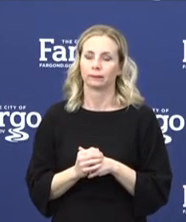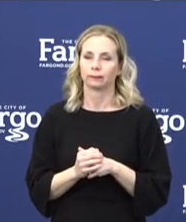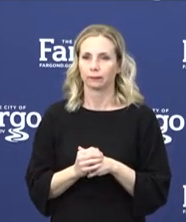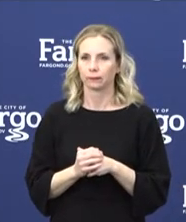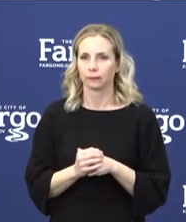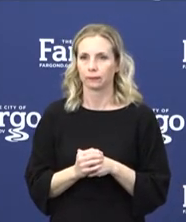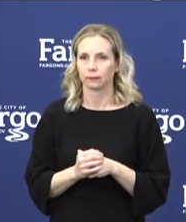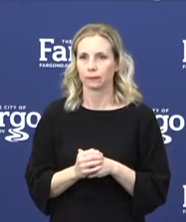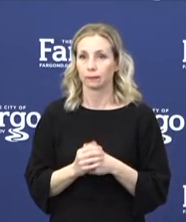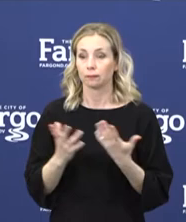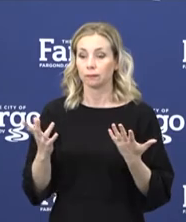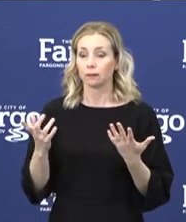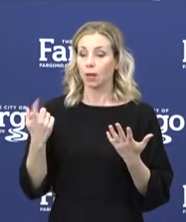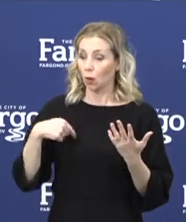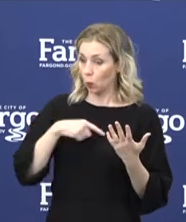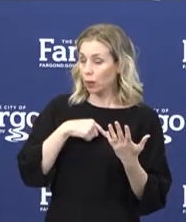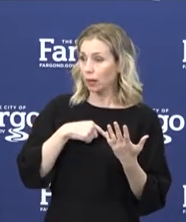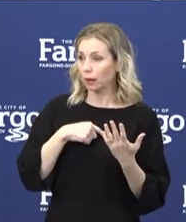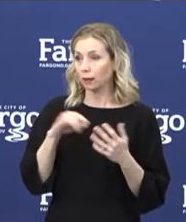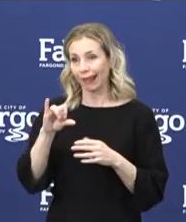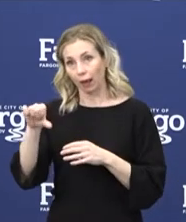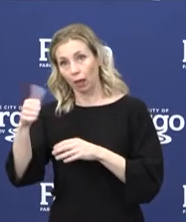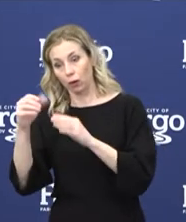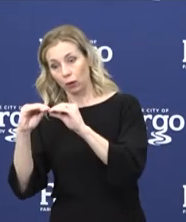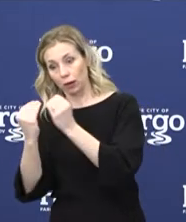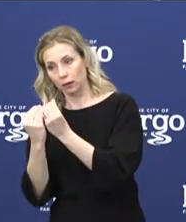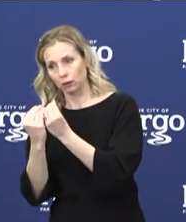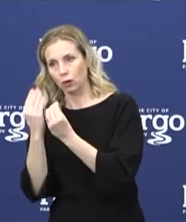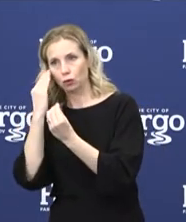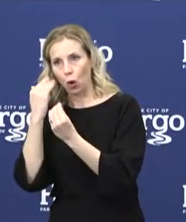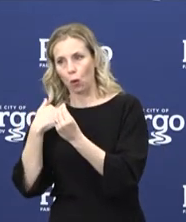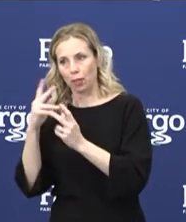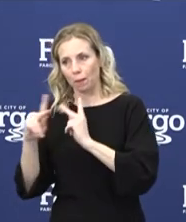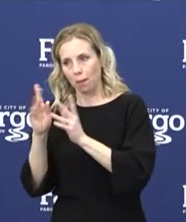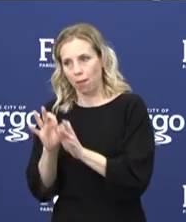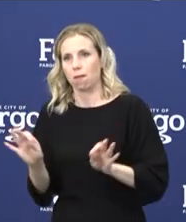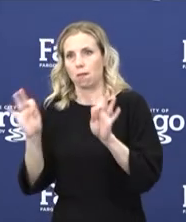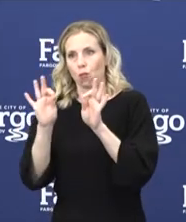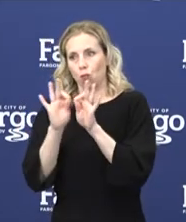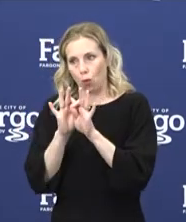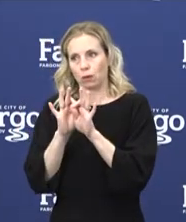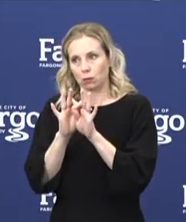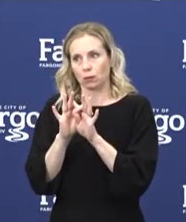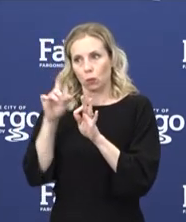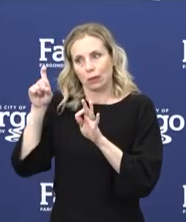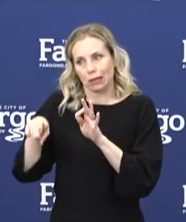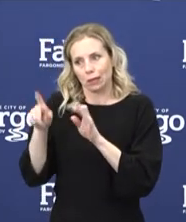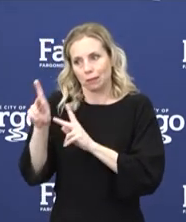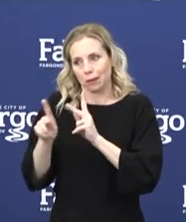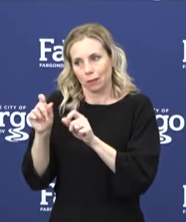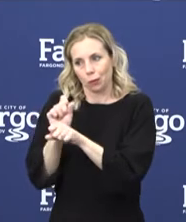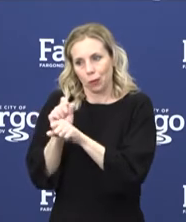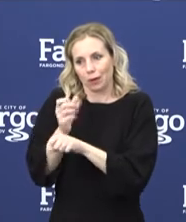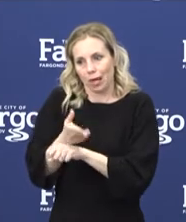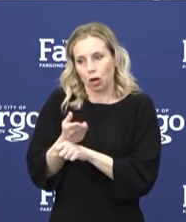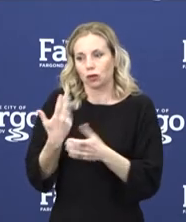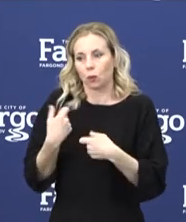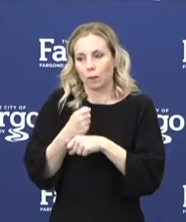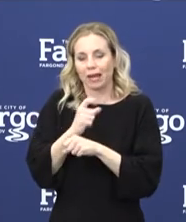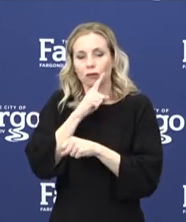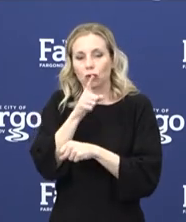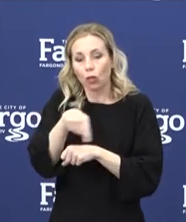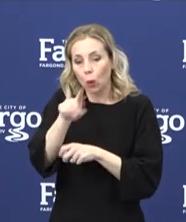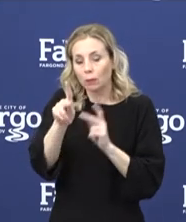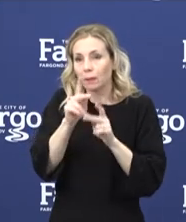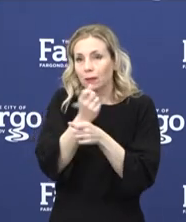We, like most organizations, recognize that our people are our greatest asset. And so we're working hard to keep them as well as our patients as safe